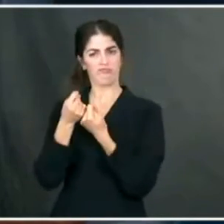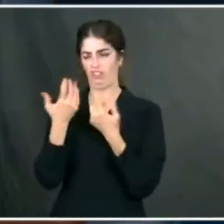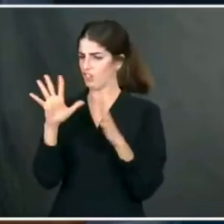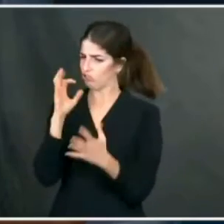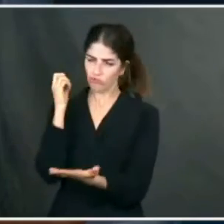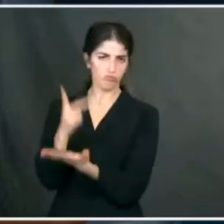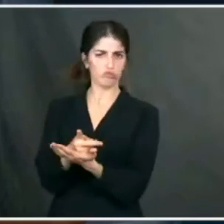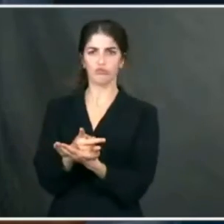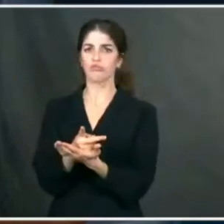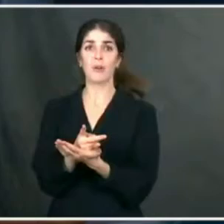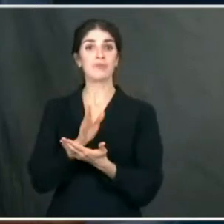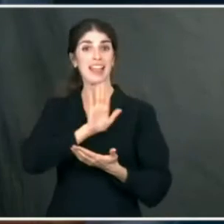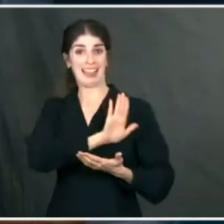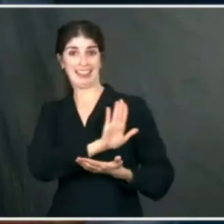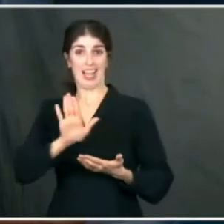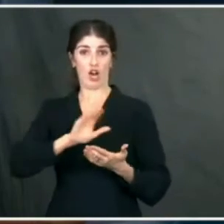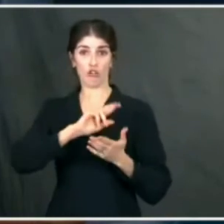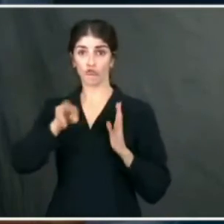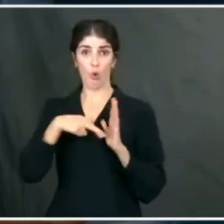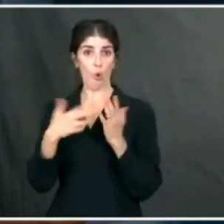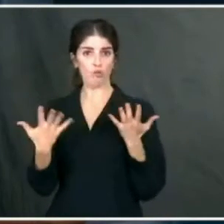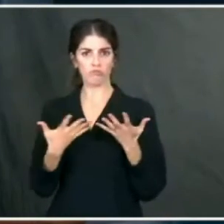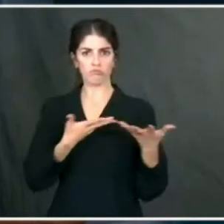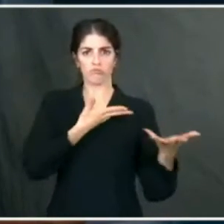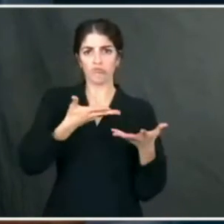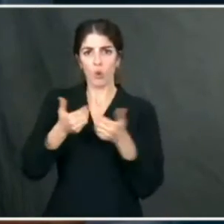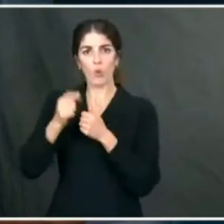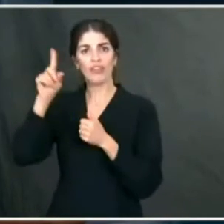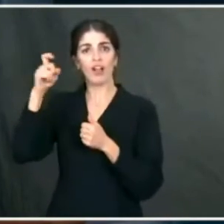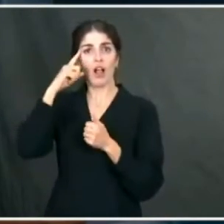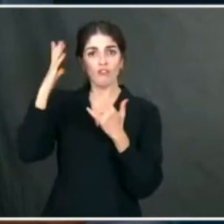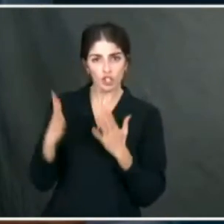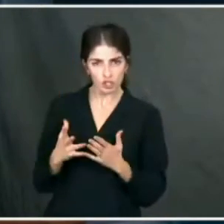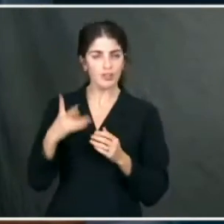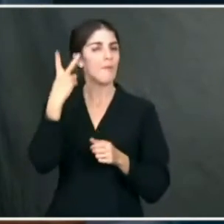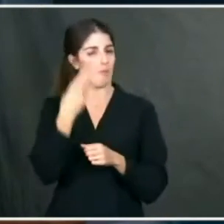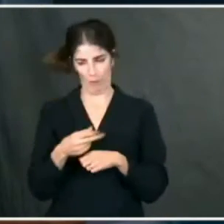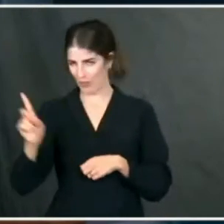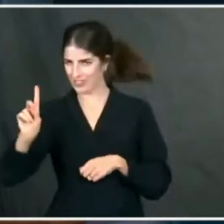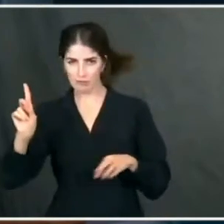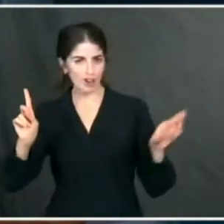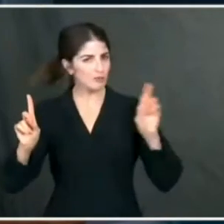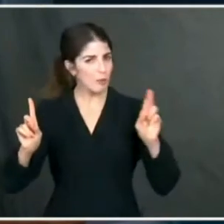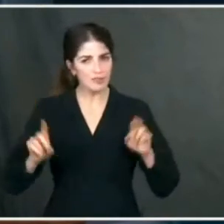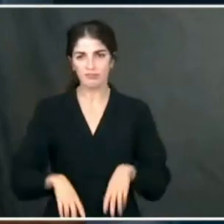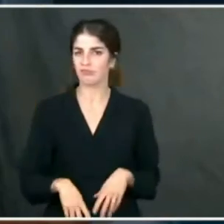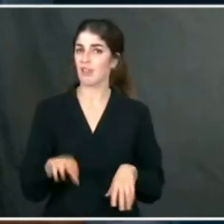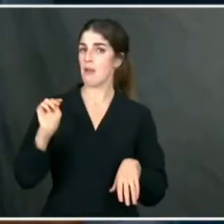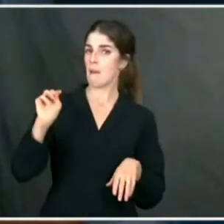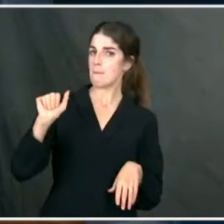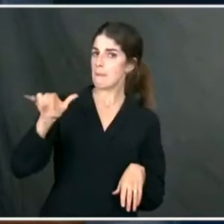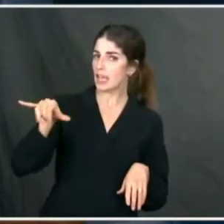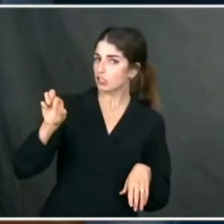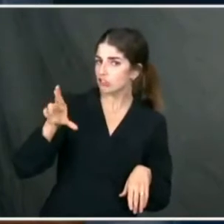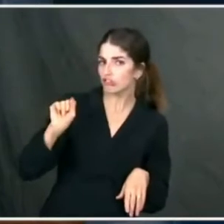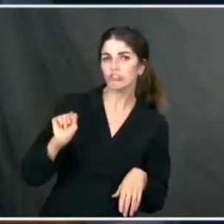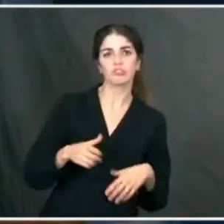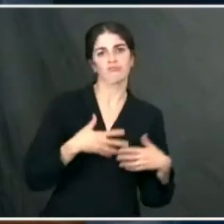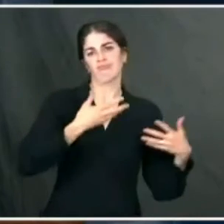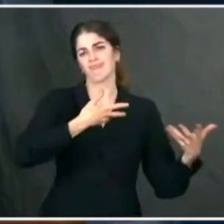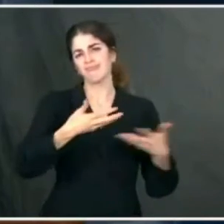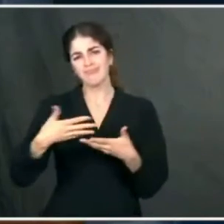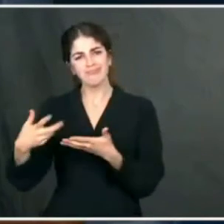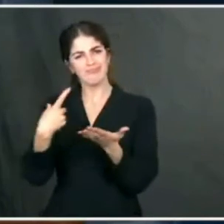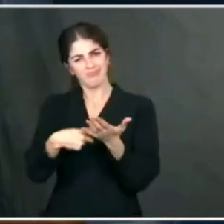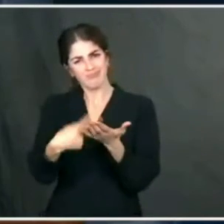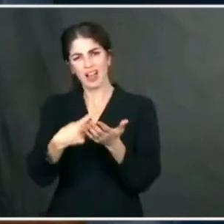their role will be engaging with governors, Democrats and Republicans, mayors, local elected officials, to gain